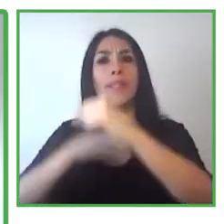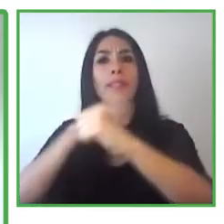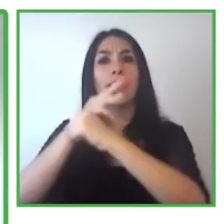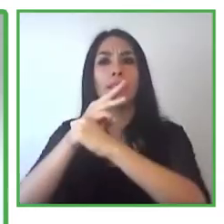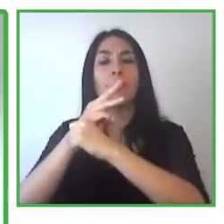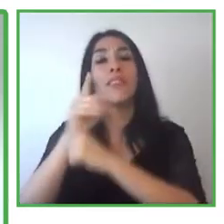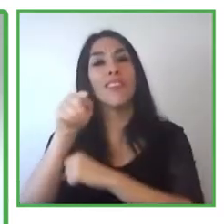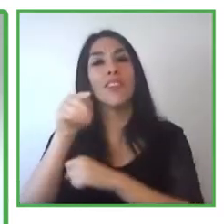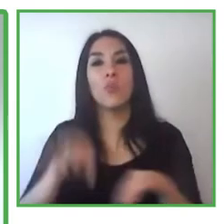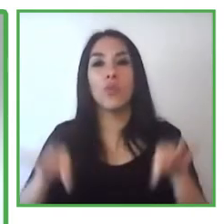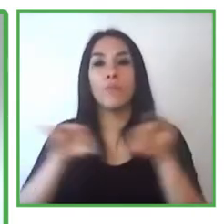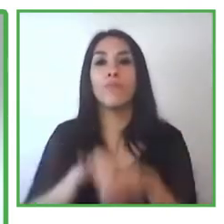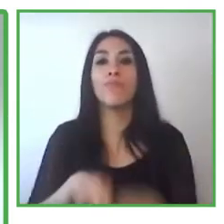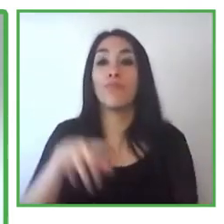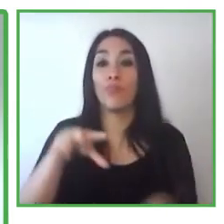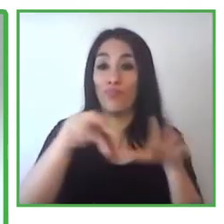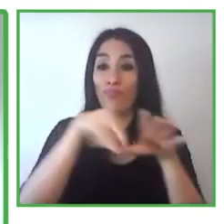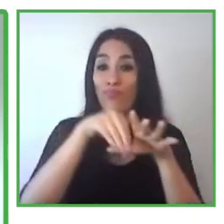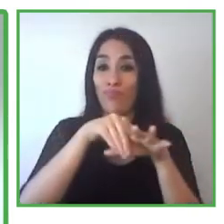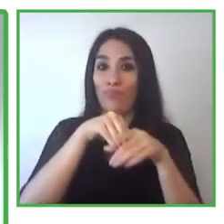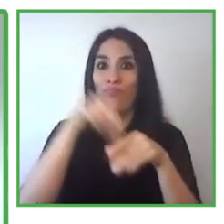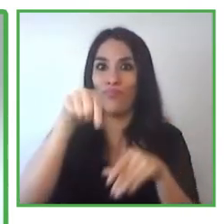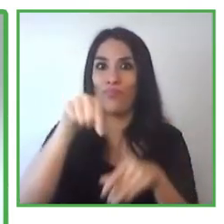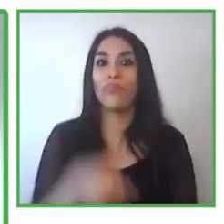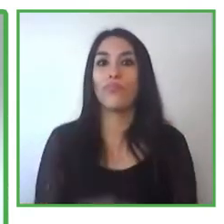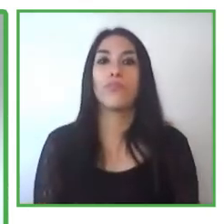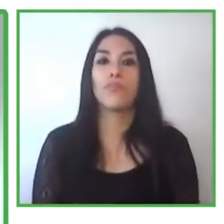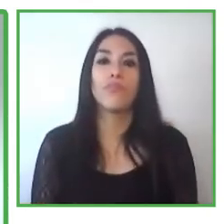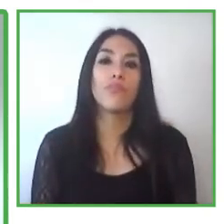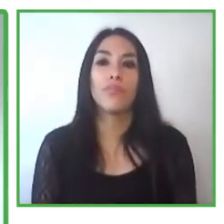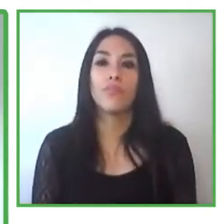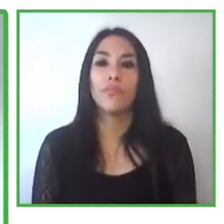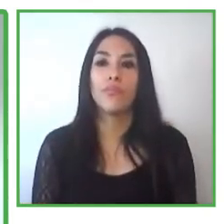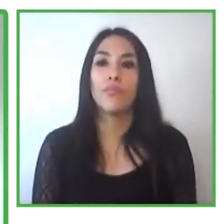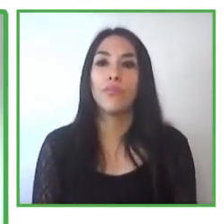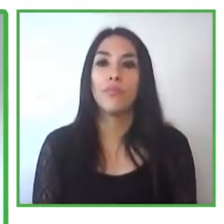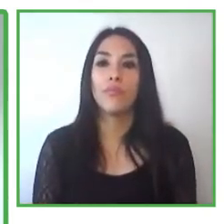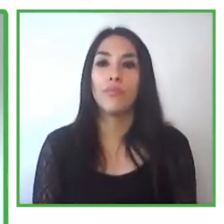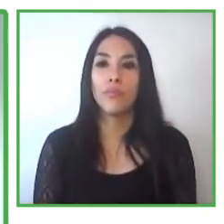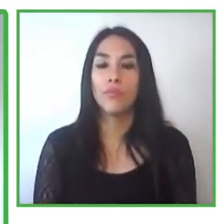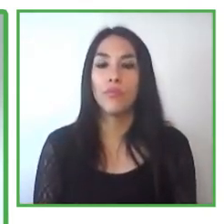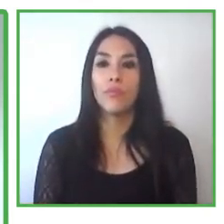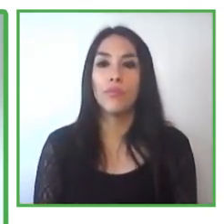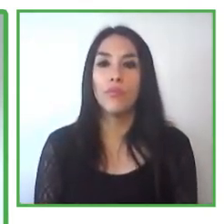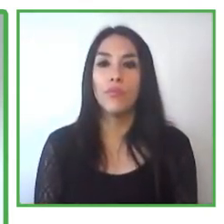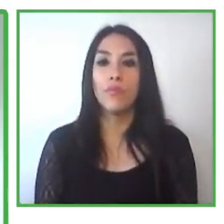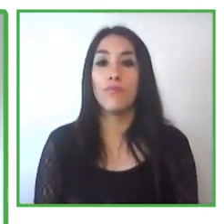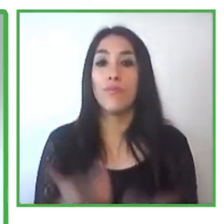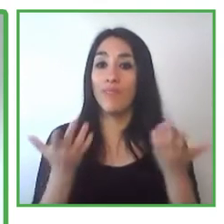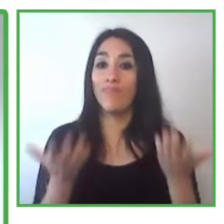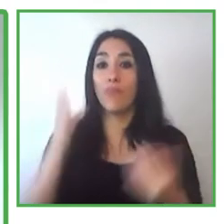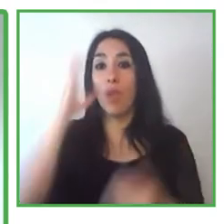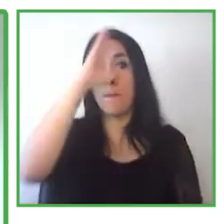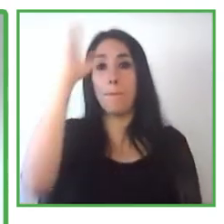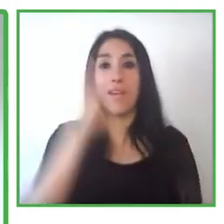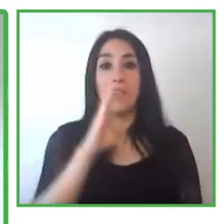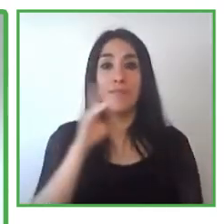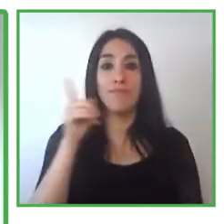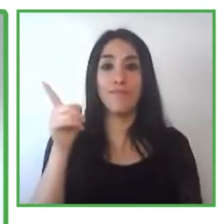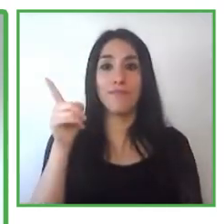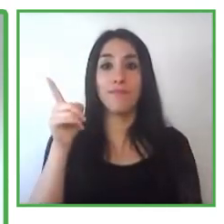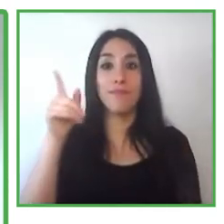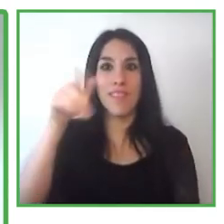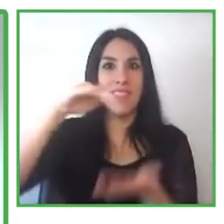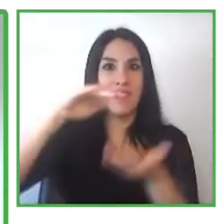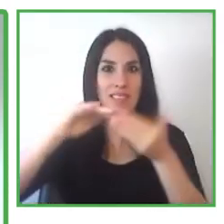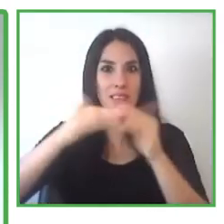the Brazilian inclusion scenery, I think to development and